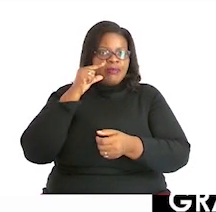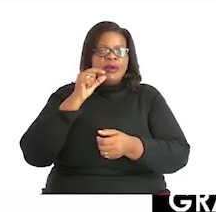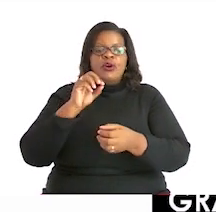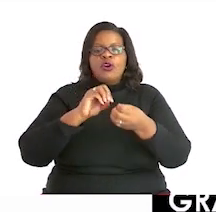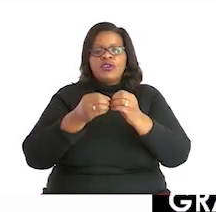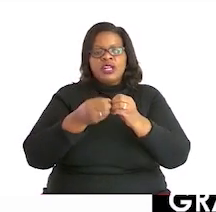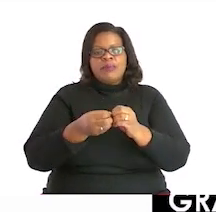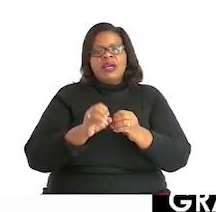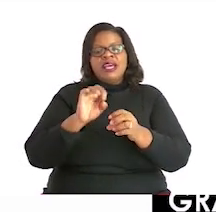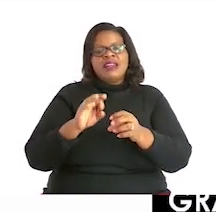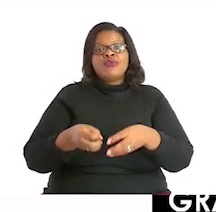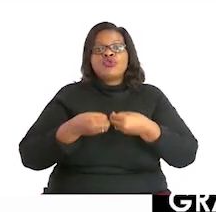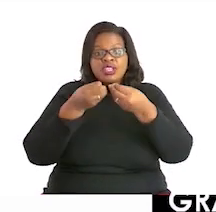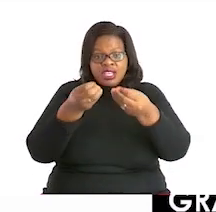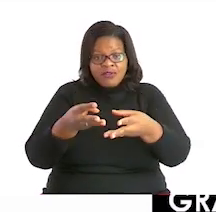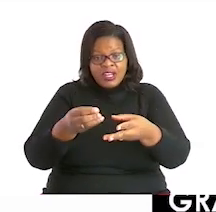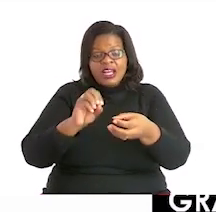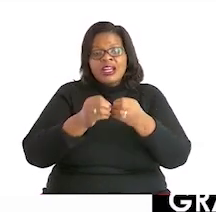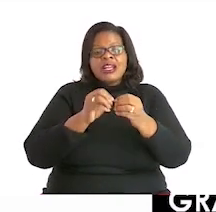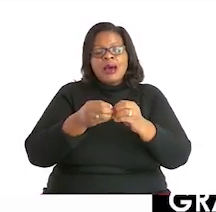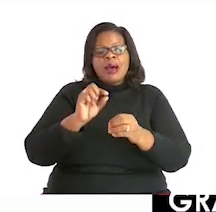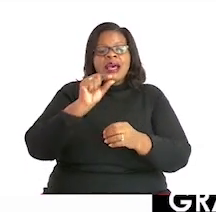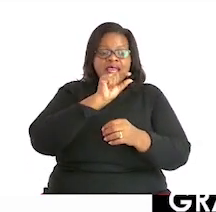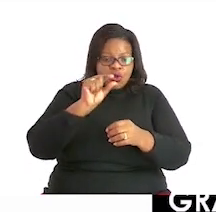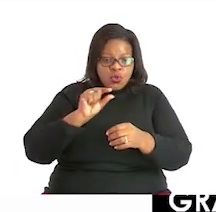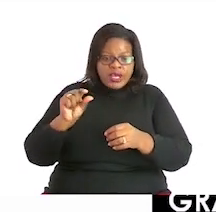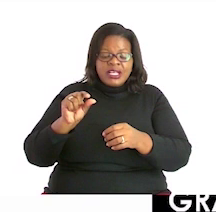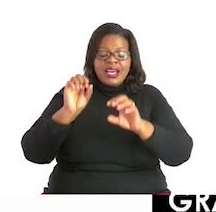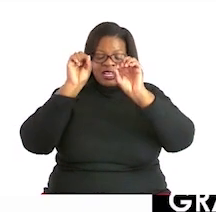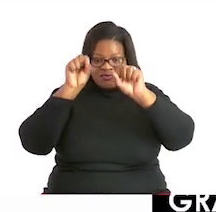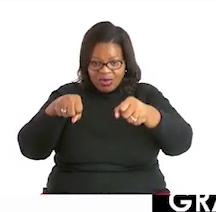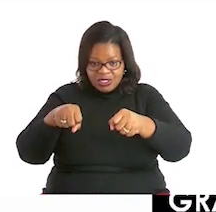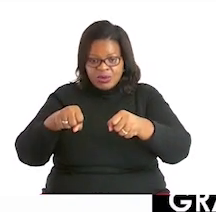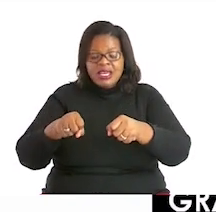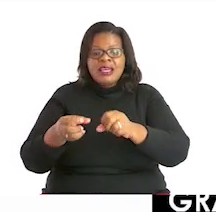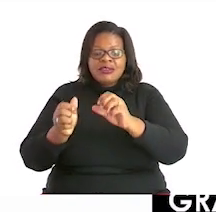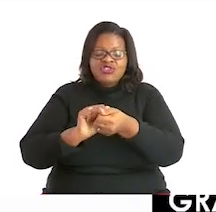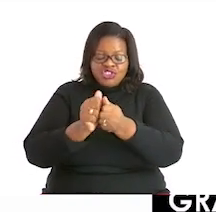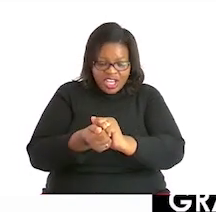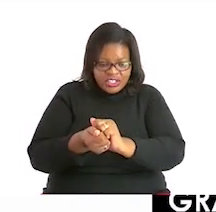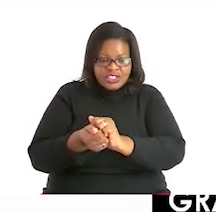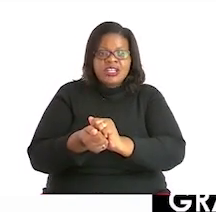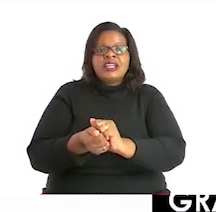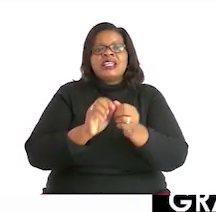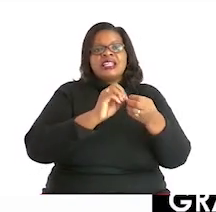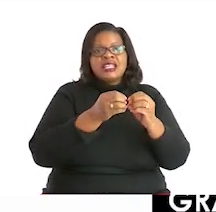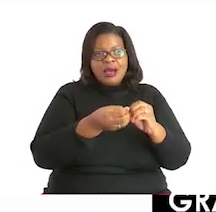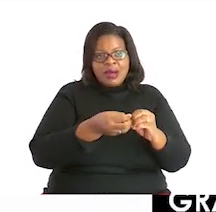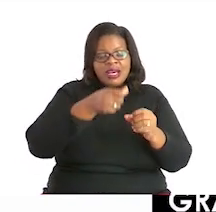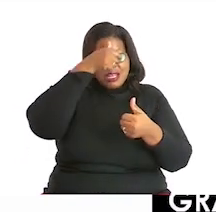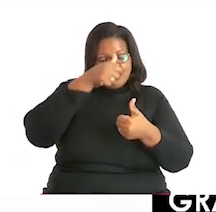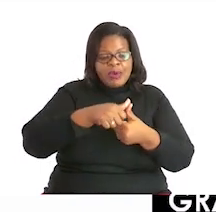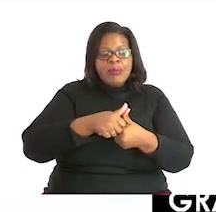when they give me the number in words, and they want me to write it in the form of a digit, there's also one rule. When the digits are